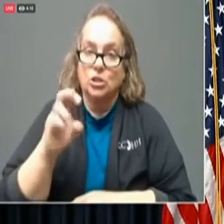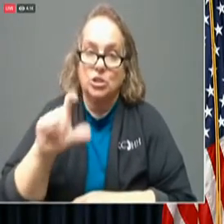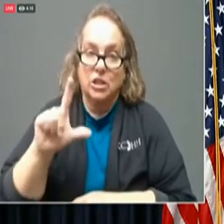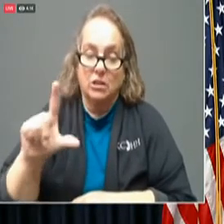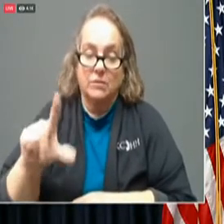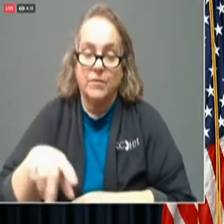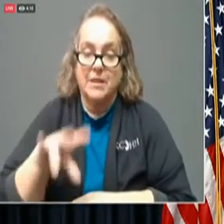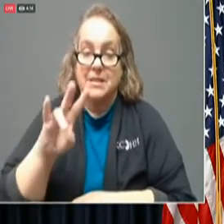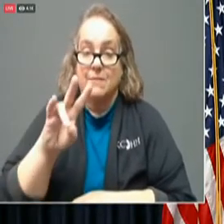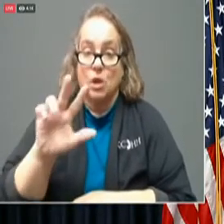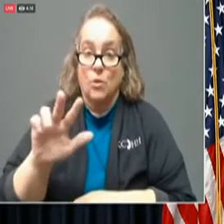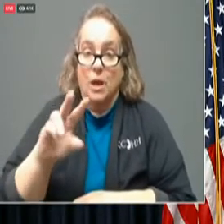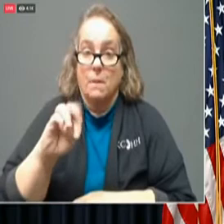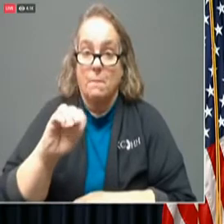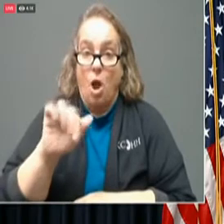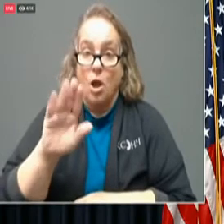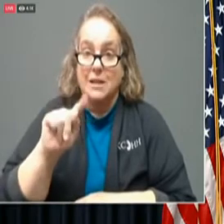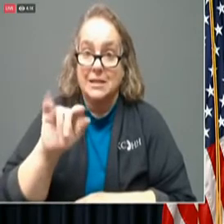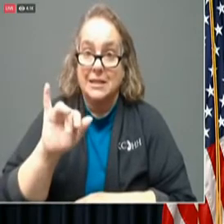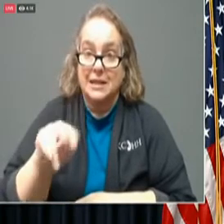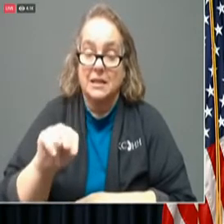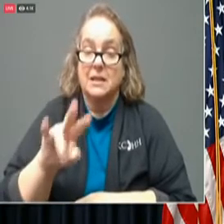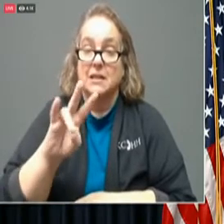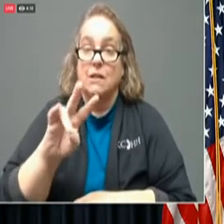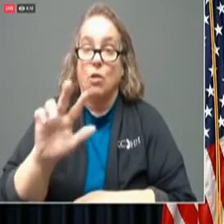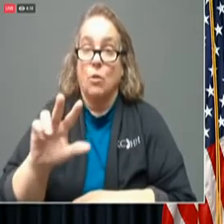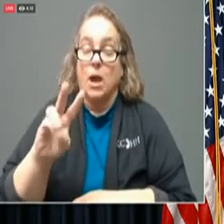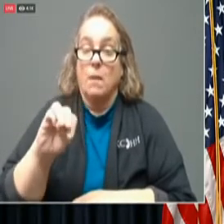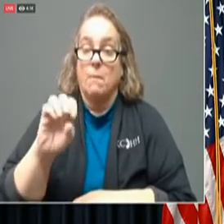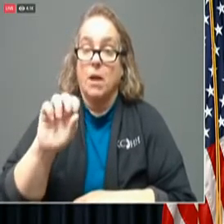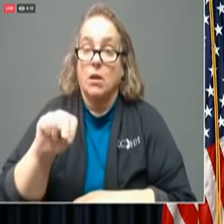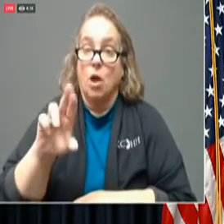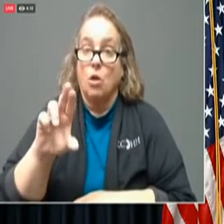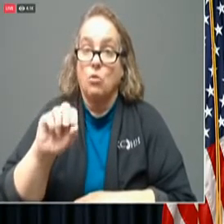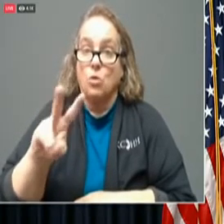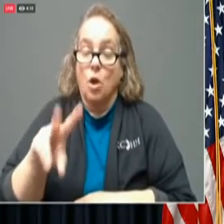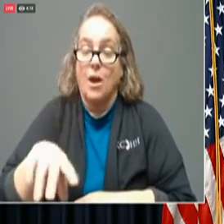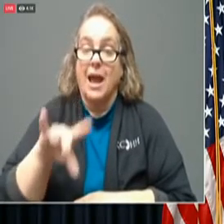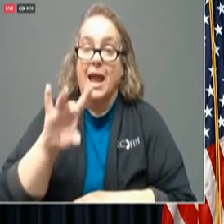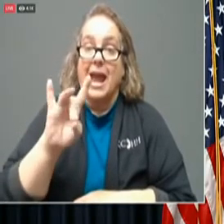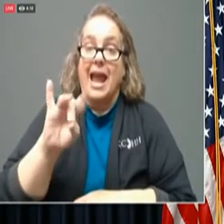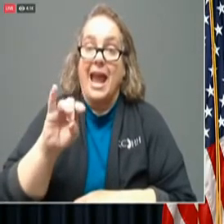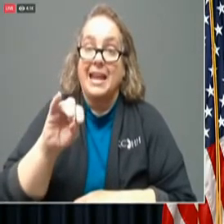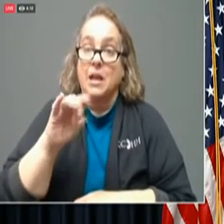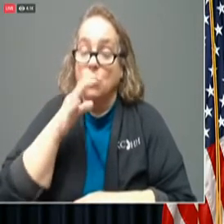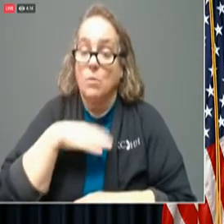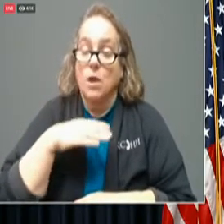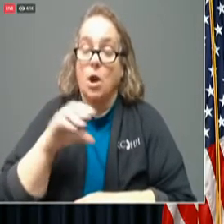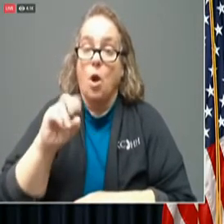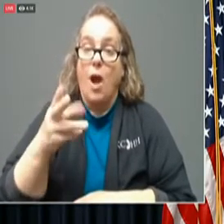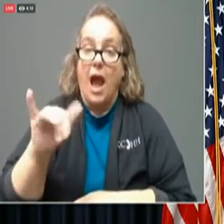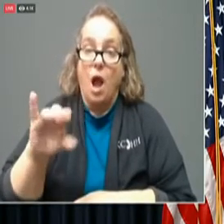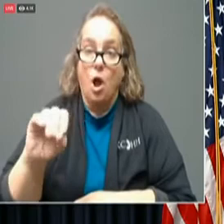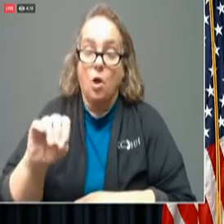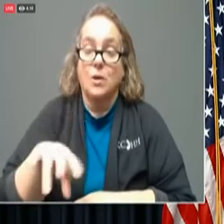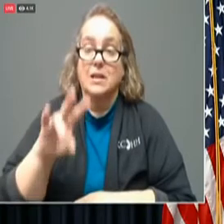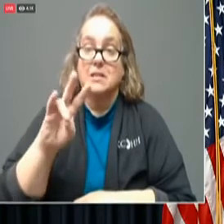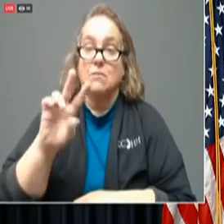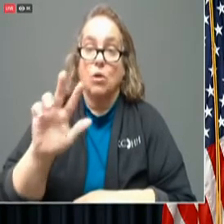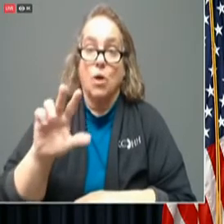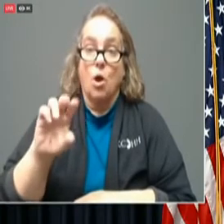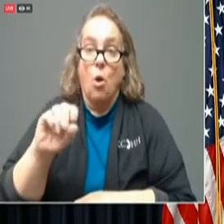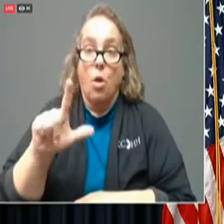73 year old man from Monroe and 80 year old woman from Ohio County, 73 year old man from Oldham County.